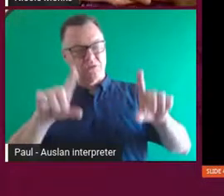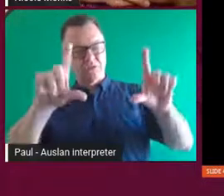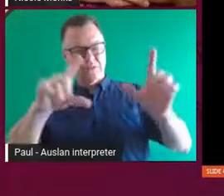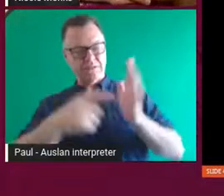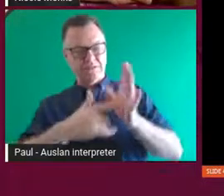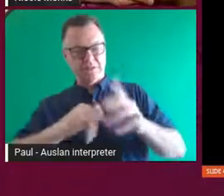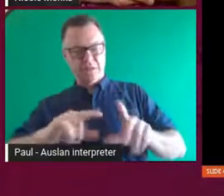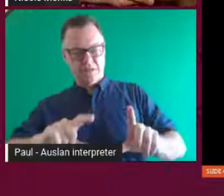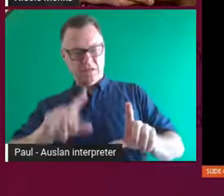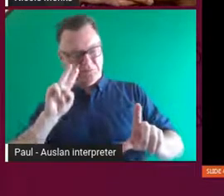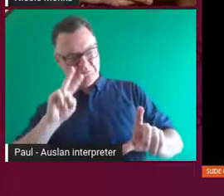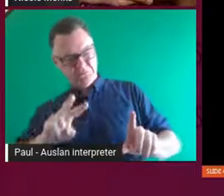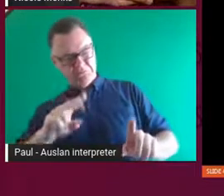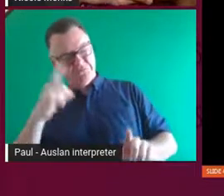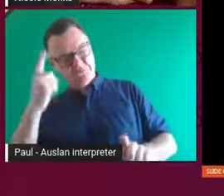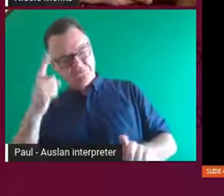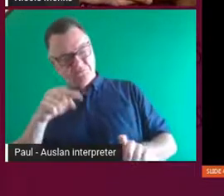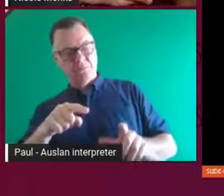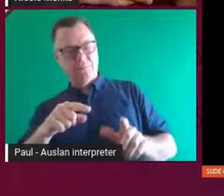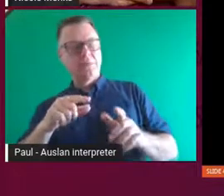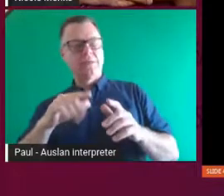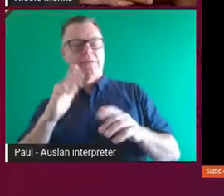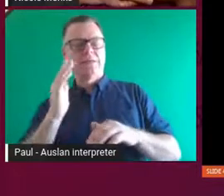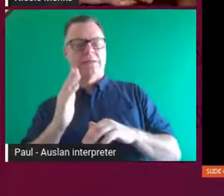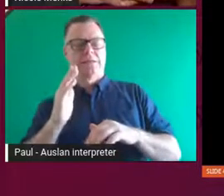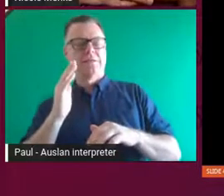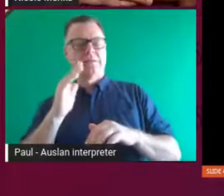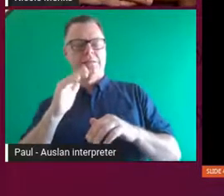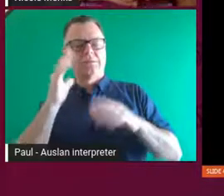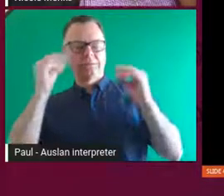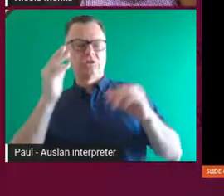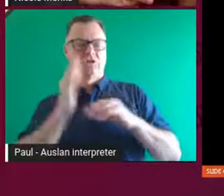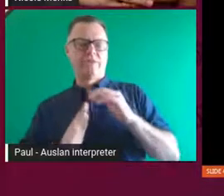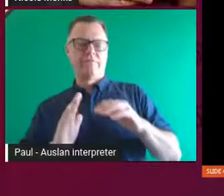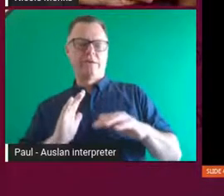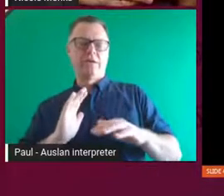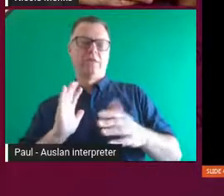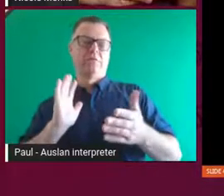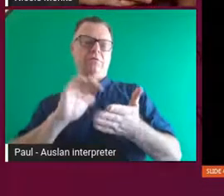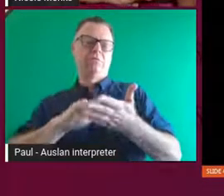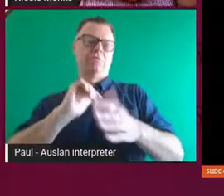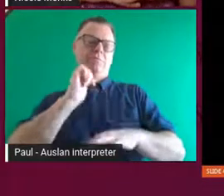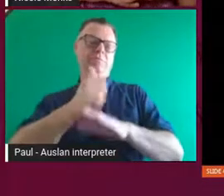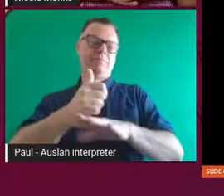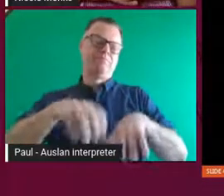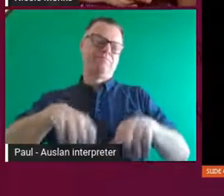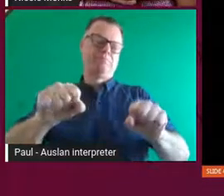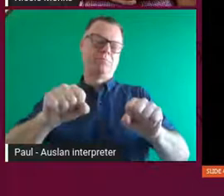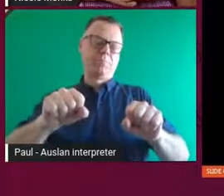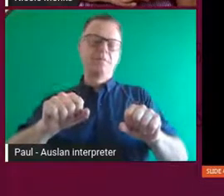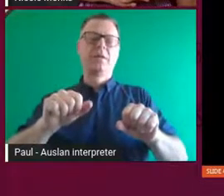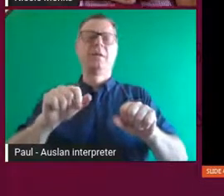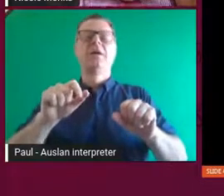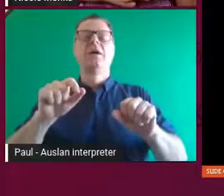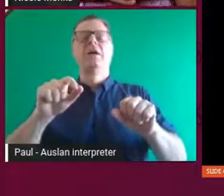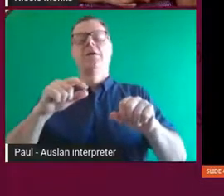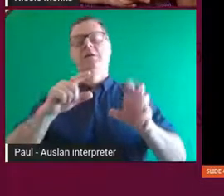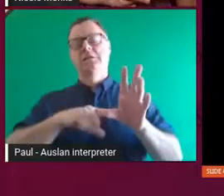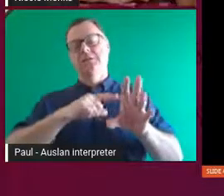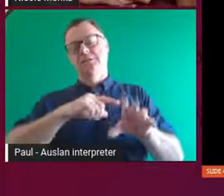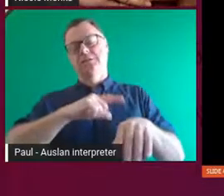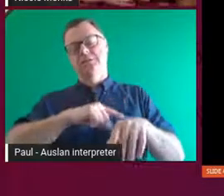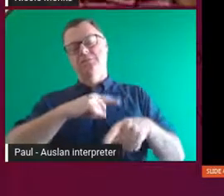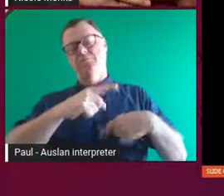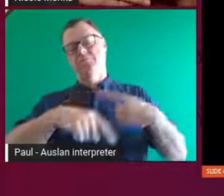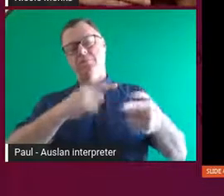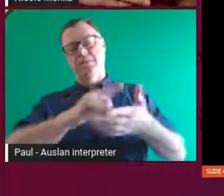all sit sort of within me and how I can kind of feel OK about it. But sometimes it feels like I'm just a